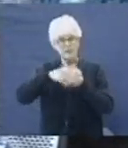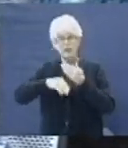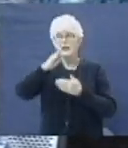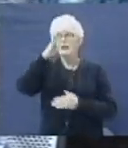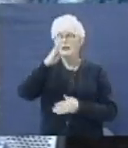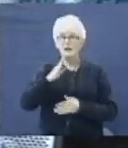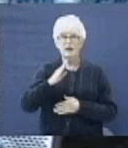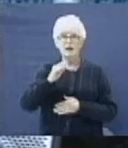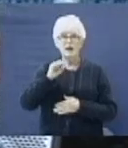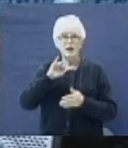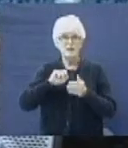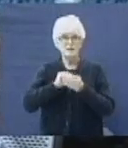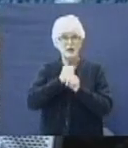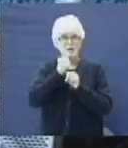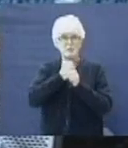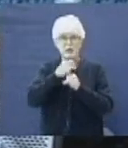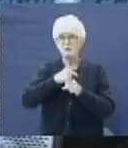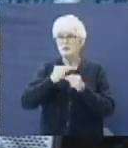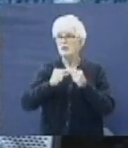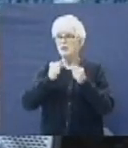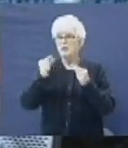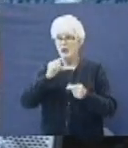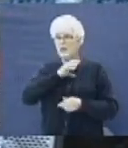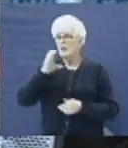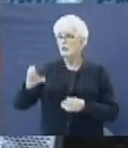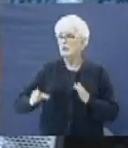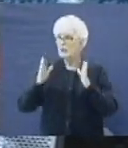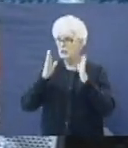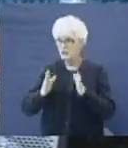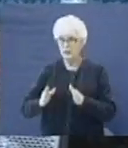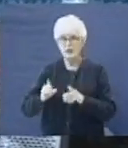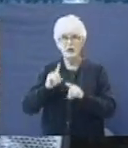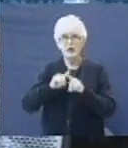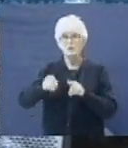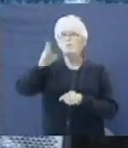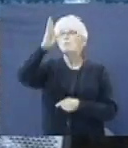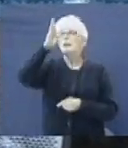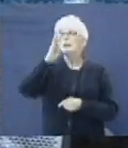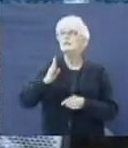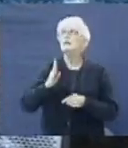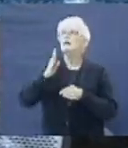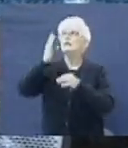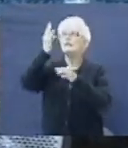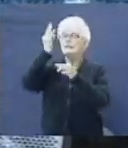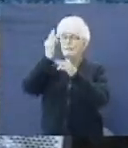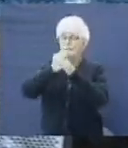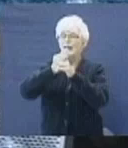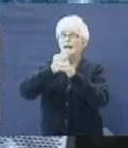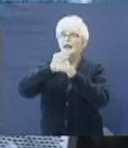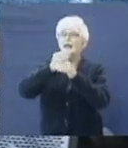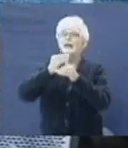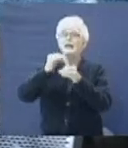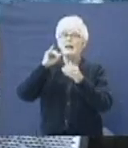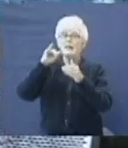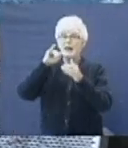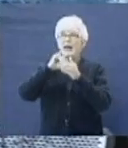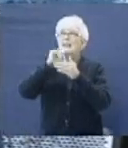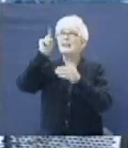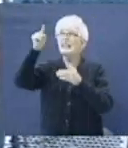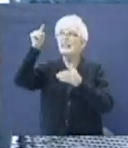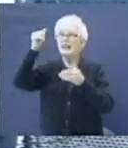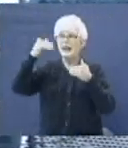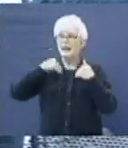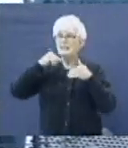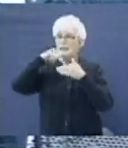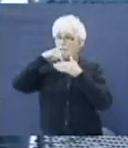that makes me a great Christian, but it's God's faith that he has in me